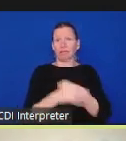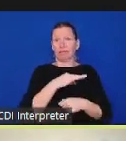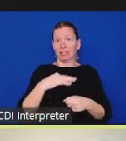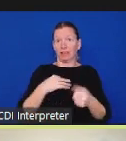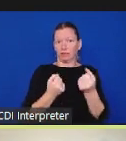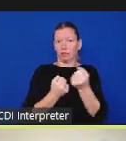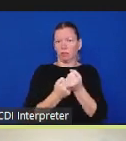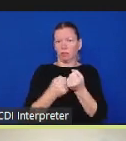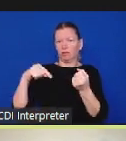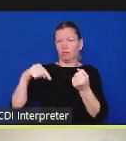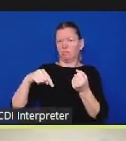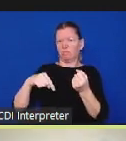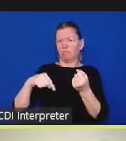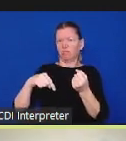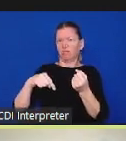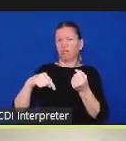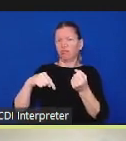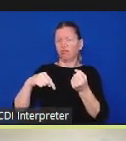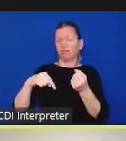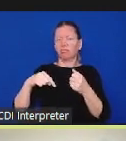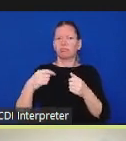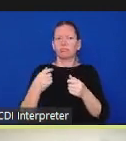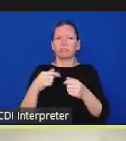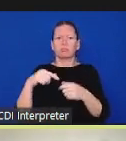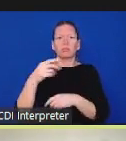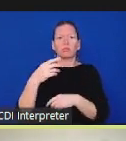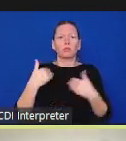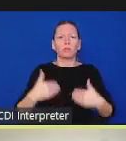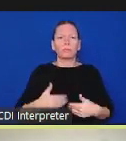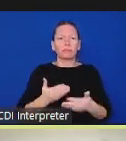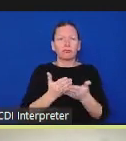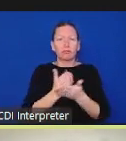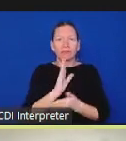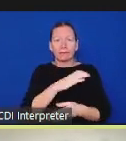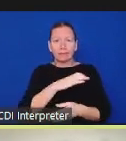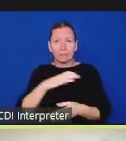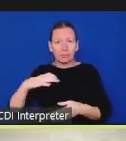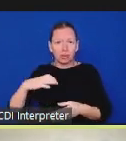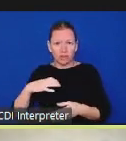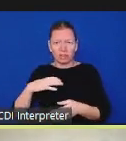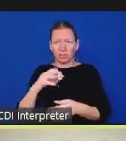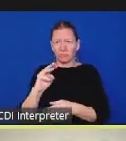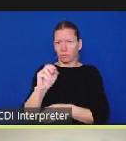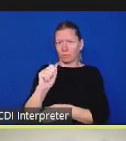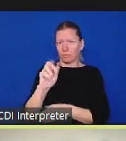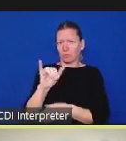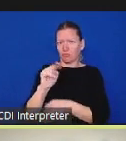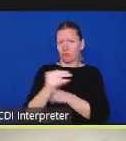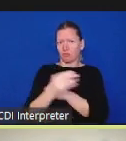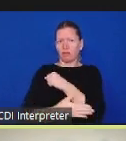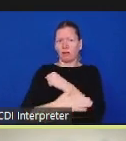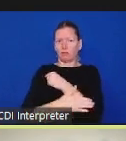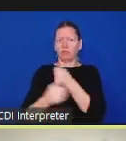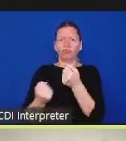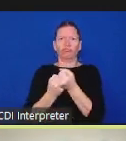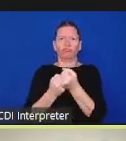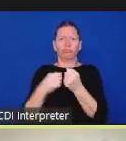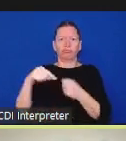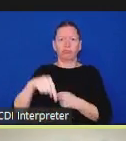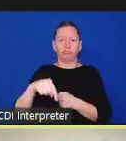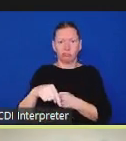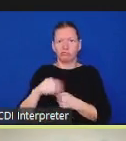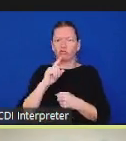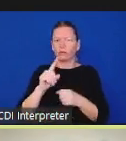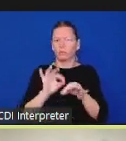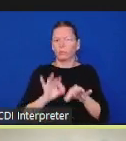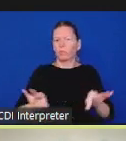has played an important role all the way through and then of course nacoal we are supporting this effort we are technically acting